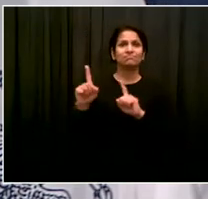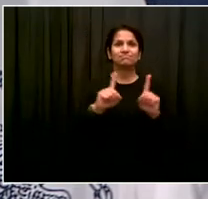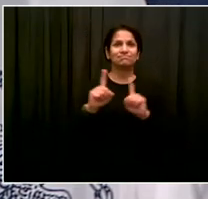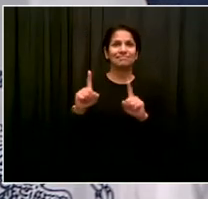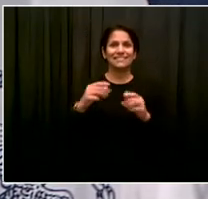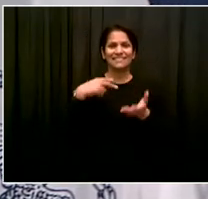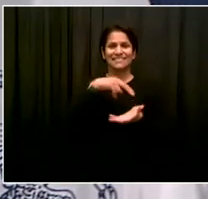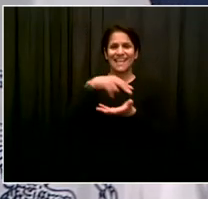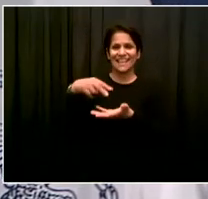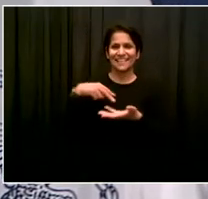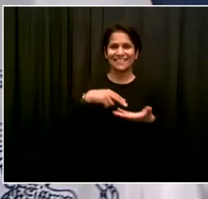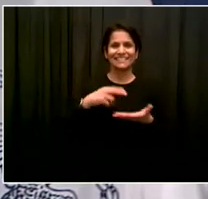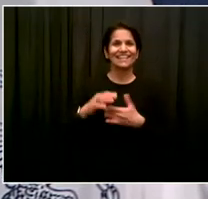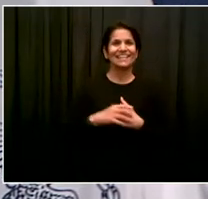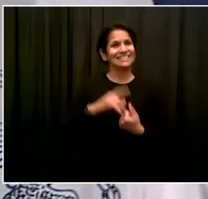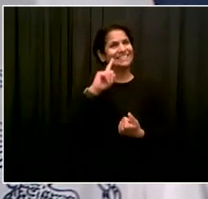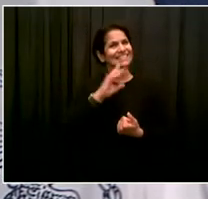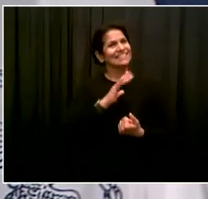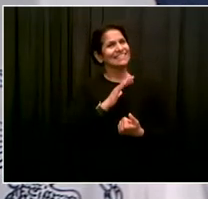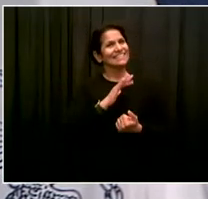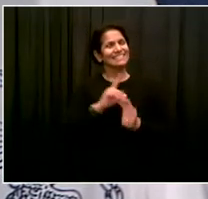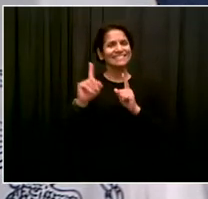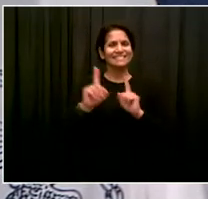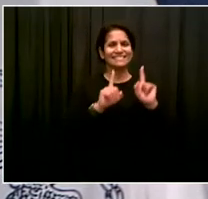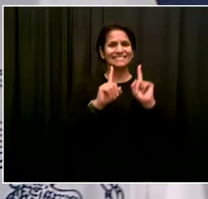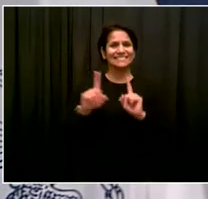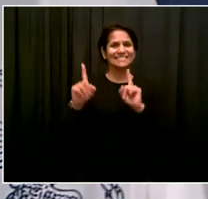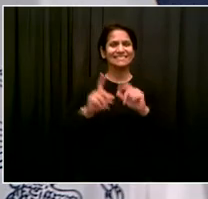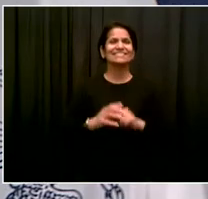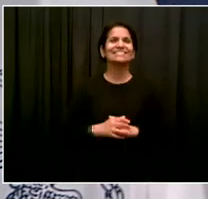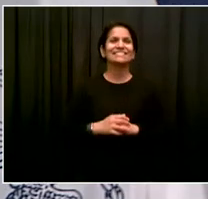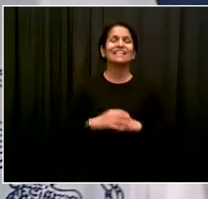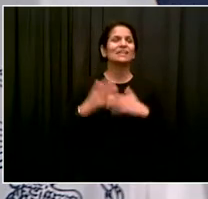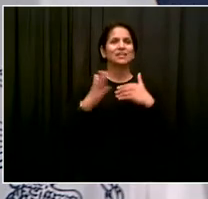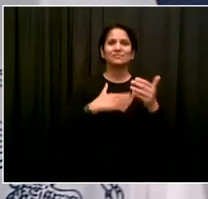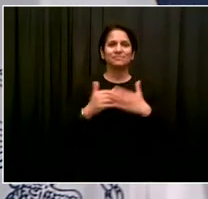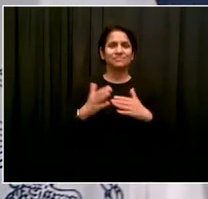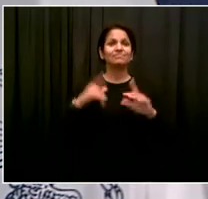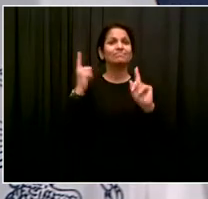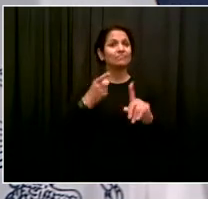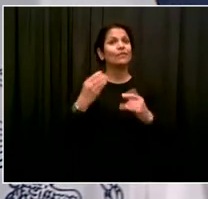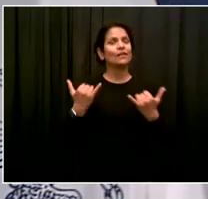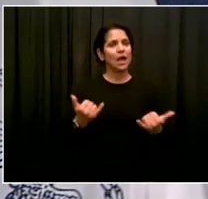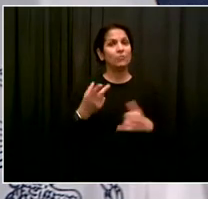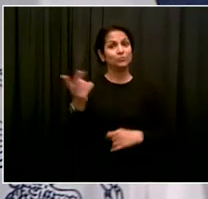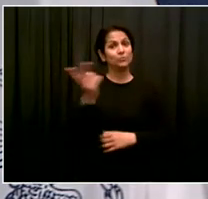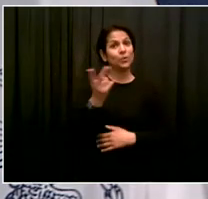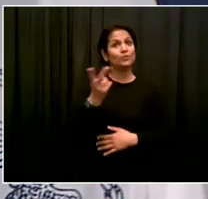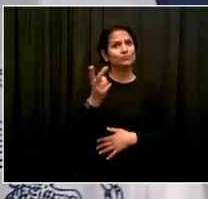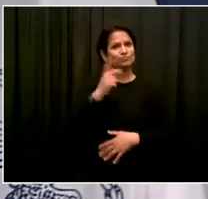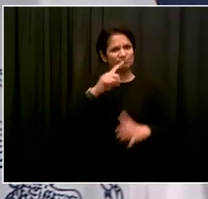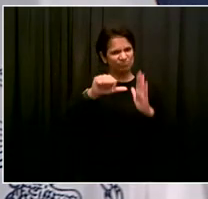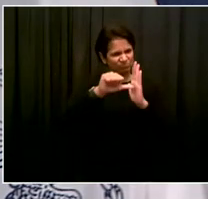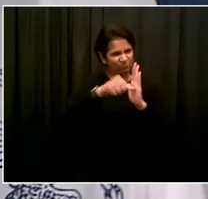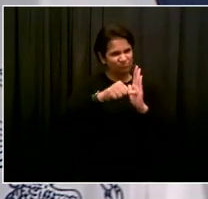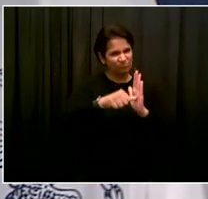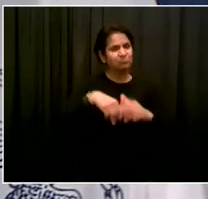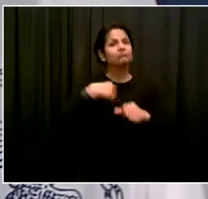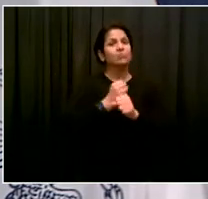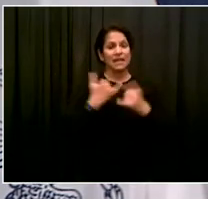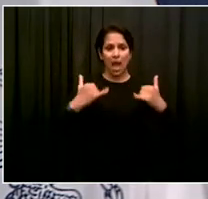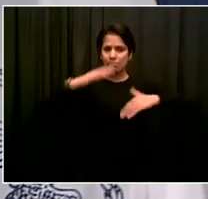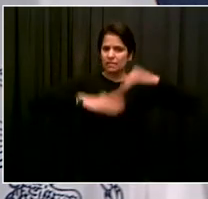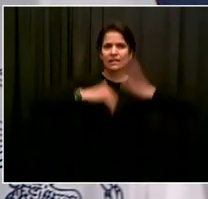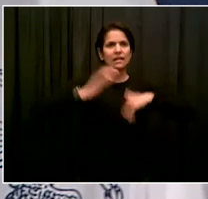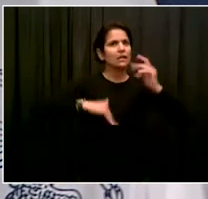and our Director Ben really are emphasizing that this is part of how we make real change right now. Now,